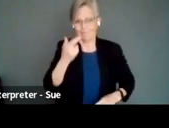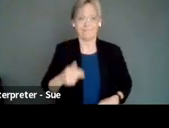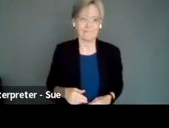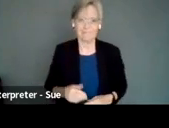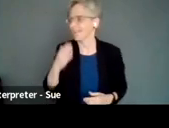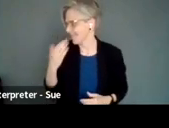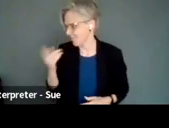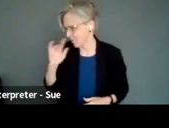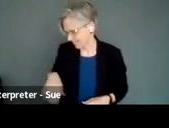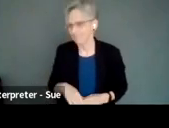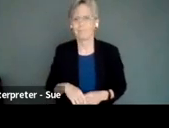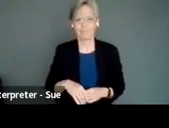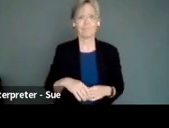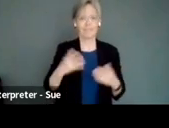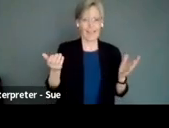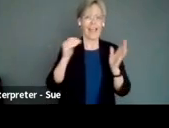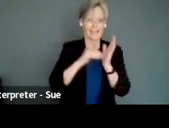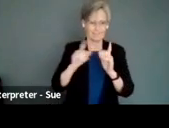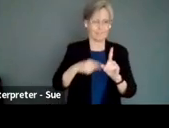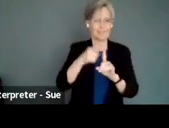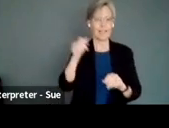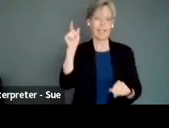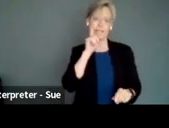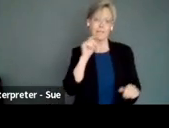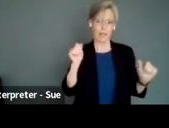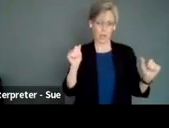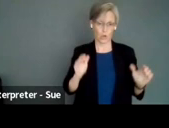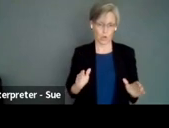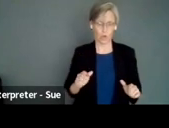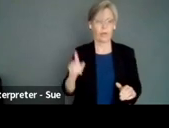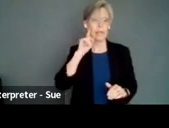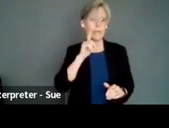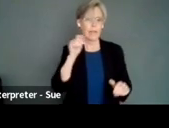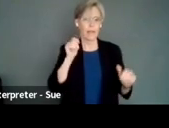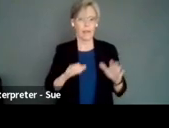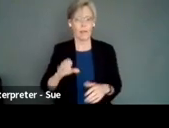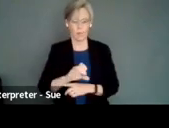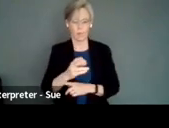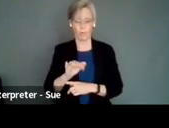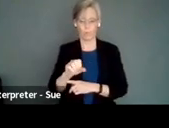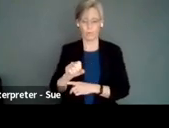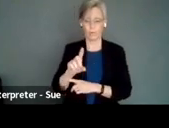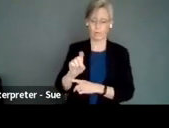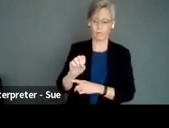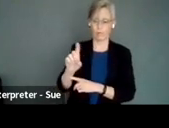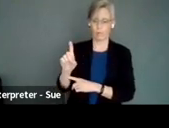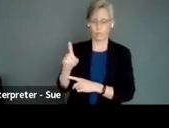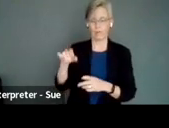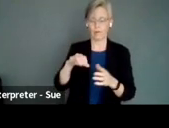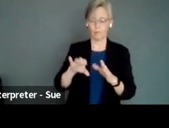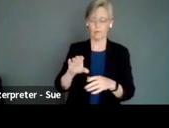Thank you for that. So this is again, specific to deaf actors, deaf actors, we're seeing Chris Dodd is doing a deaf sound off festival.